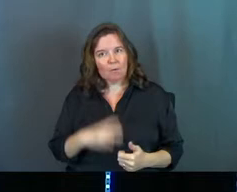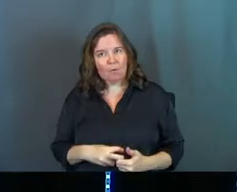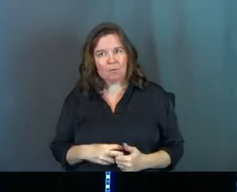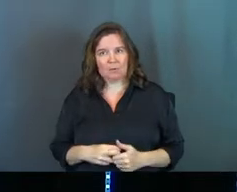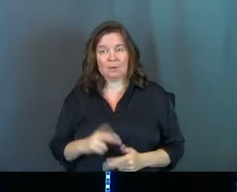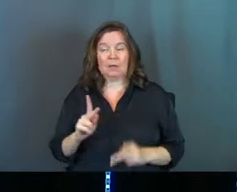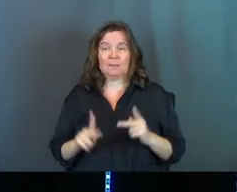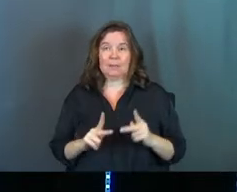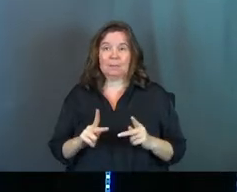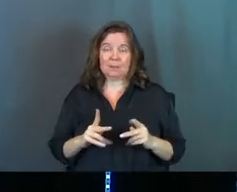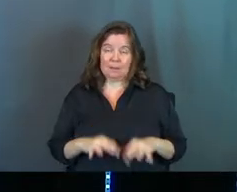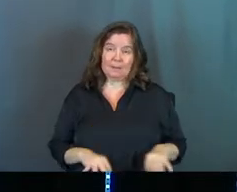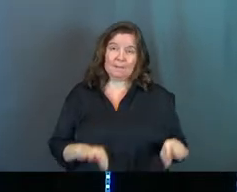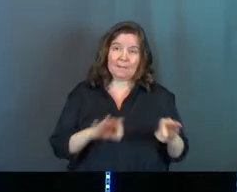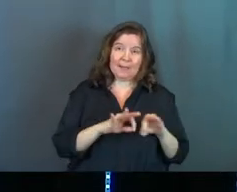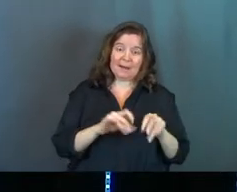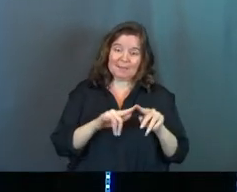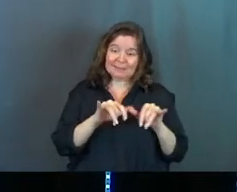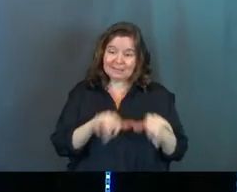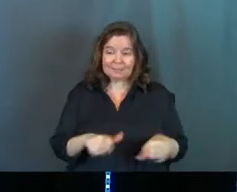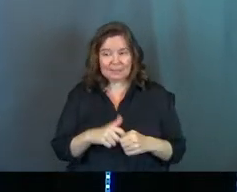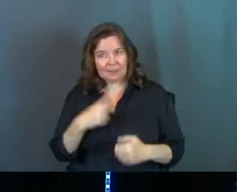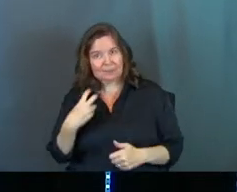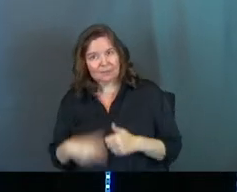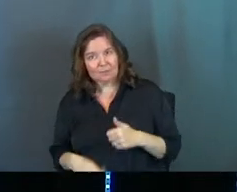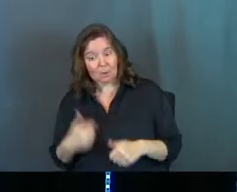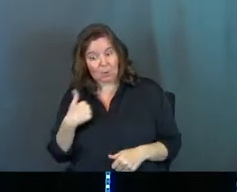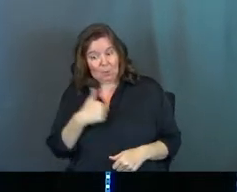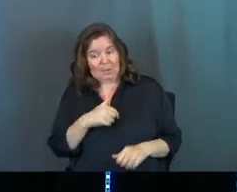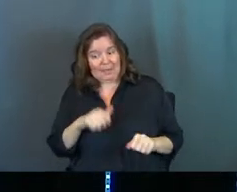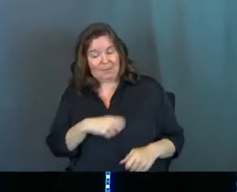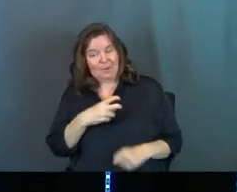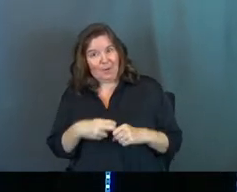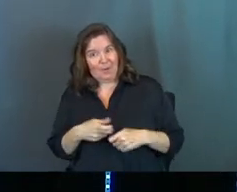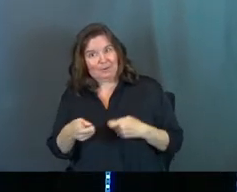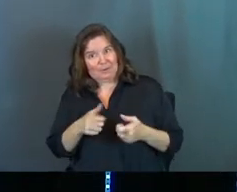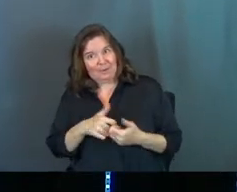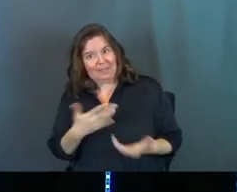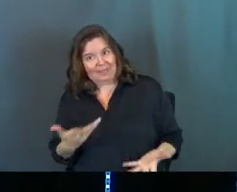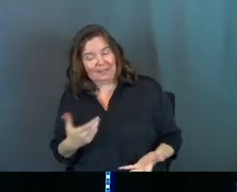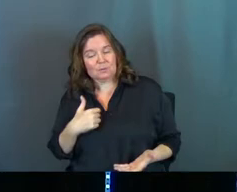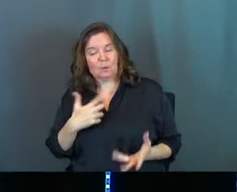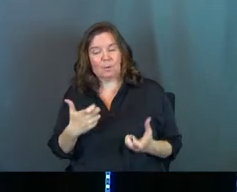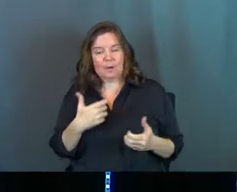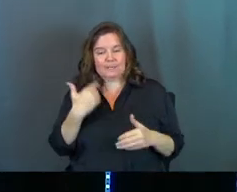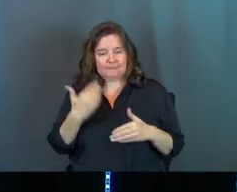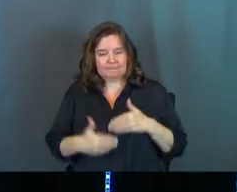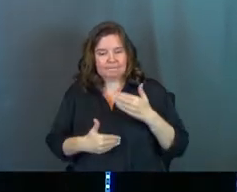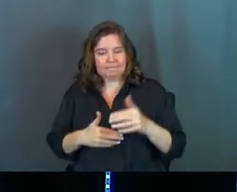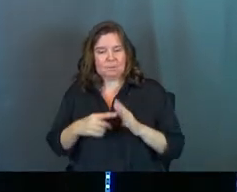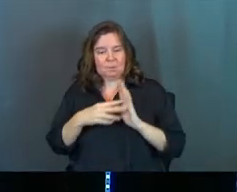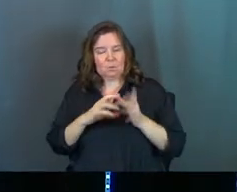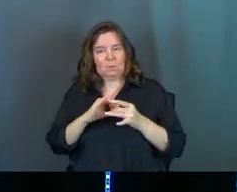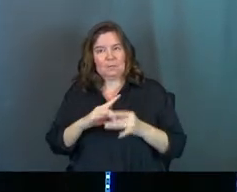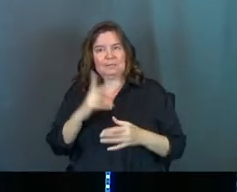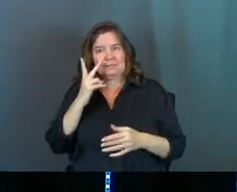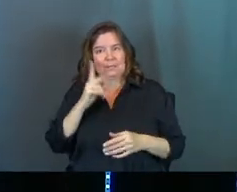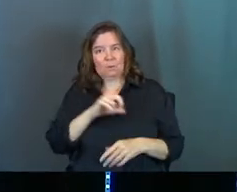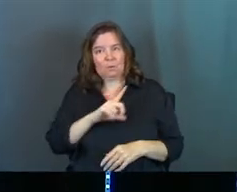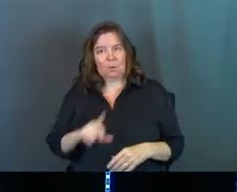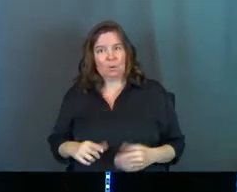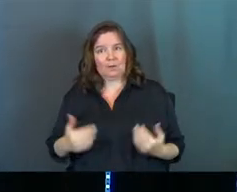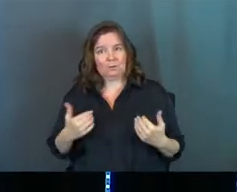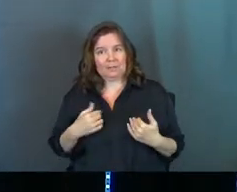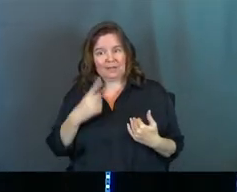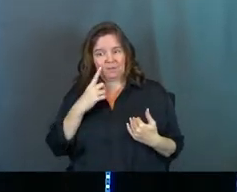People matter, but people can be difficult to deal with. We can be difficult to deal with. Amen? And so we wanted to walk out these relationships and see what the Lord has to say